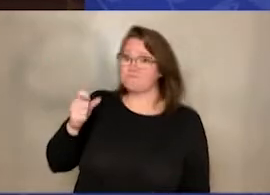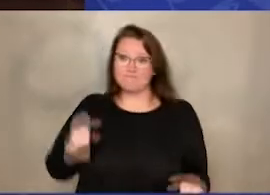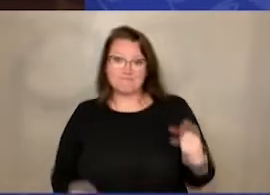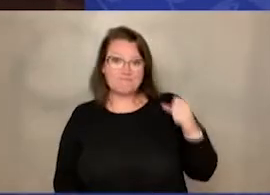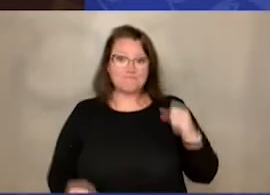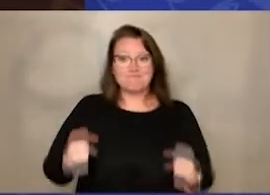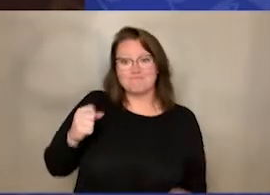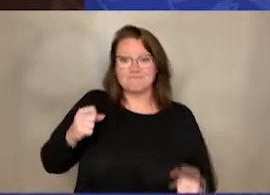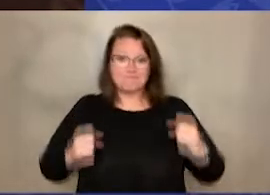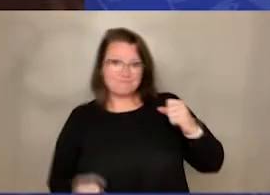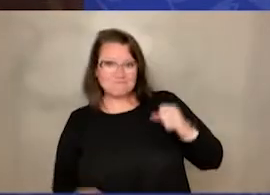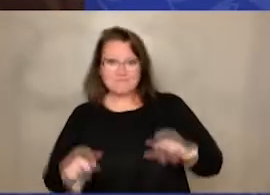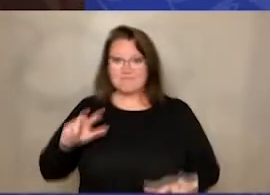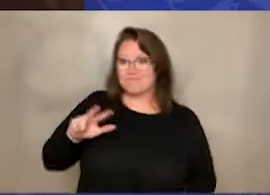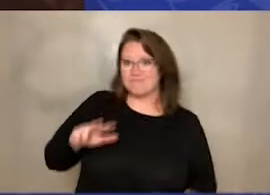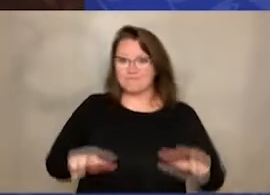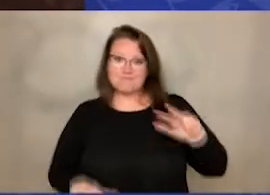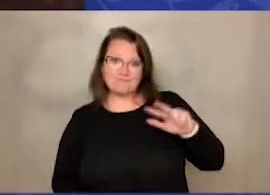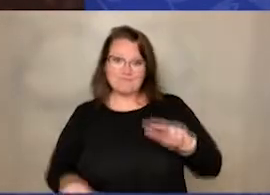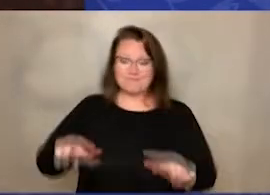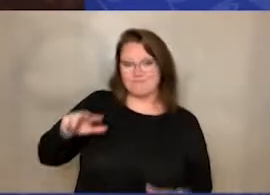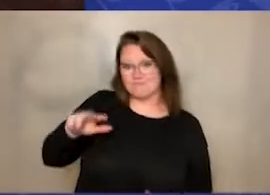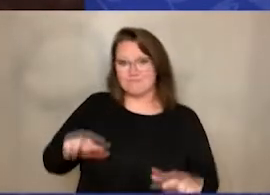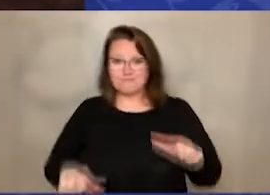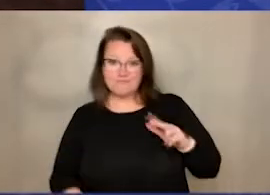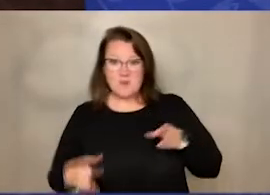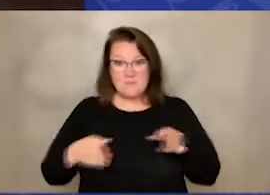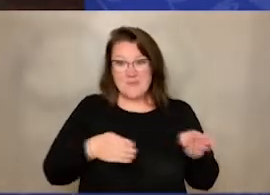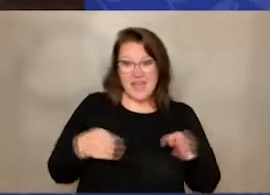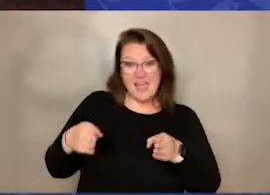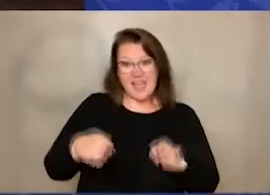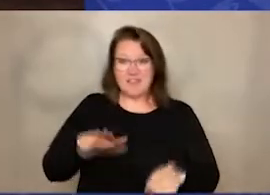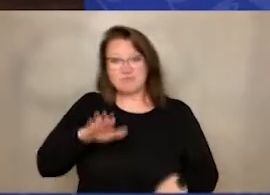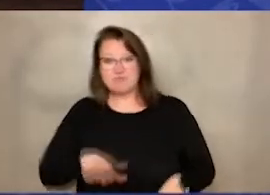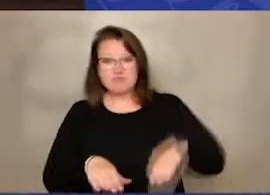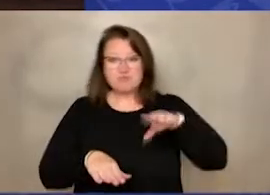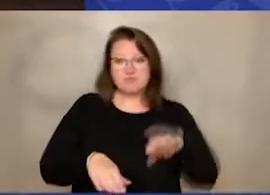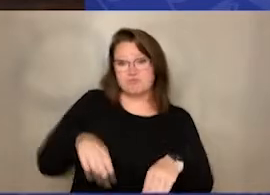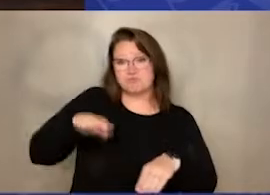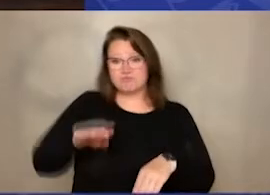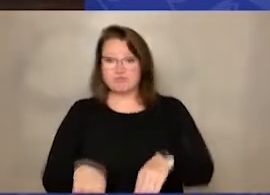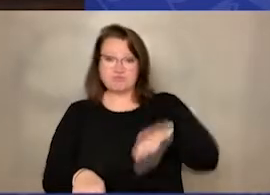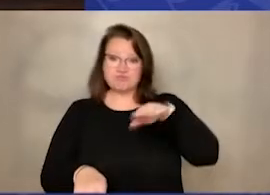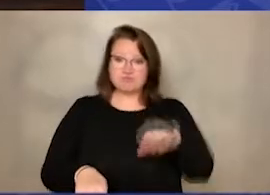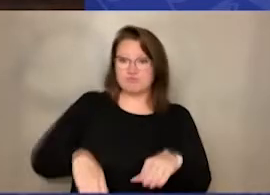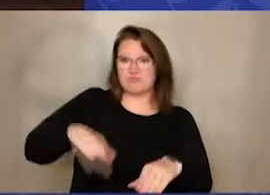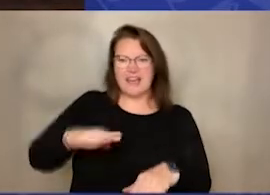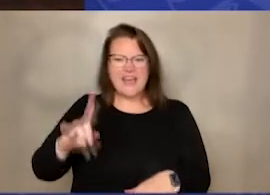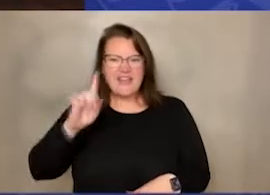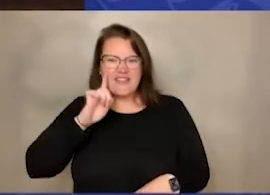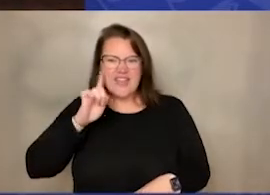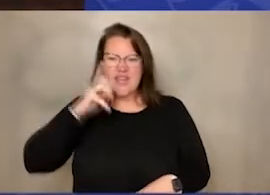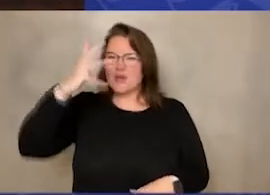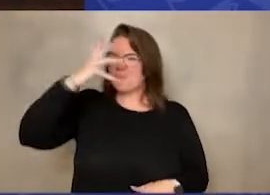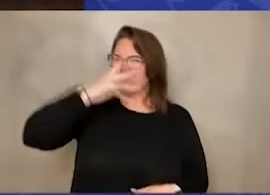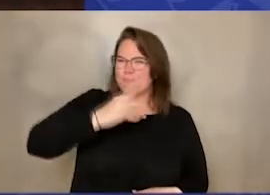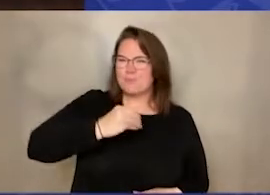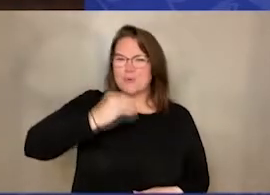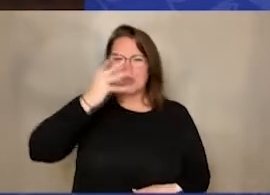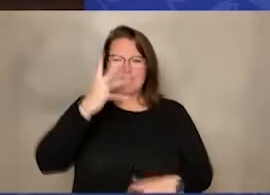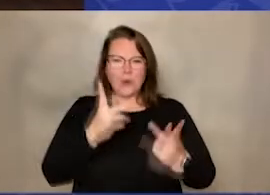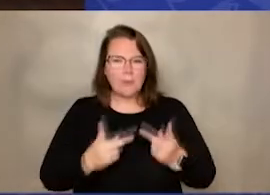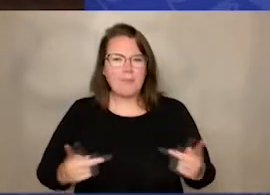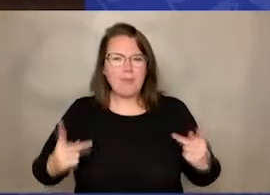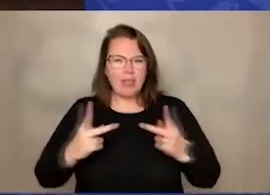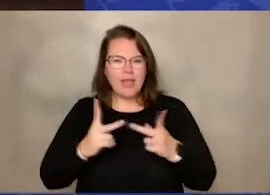So we're marching. We're walking down the path. We're marching. Think of those beautiful areas that we would travel to.